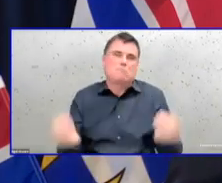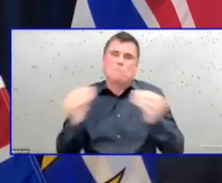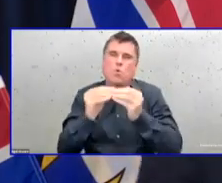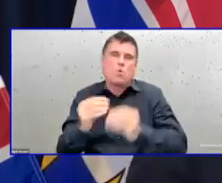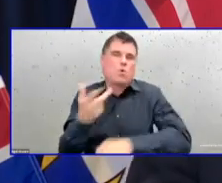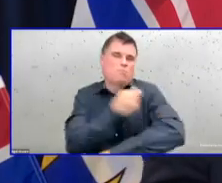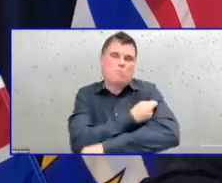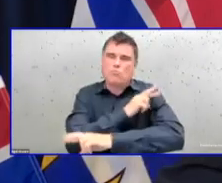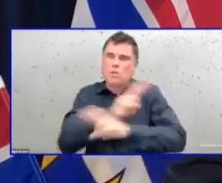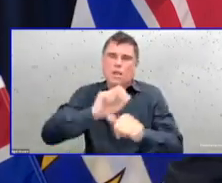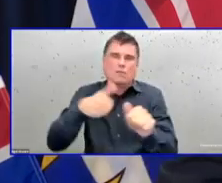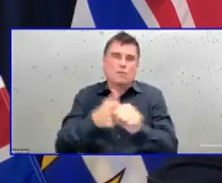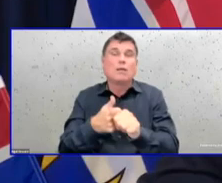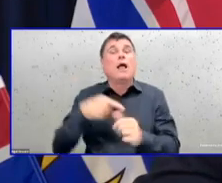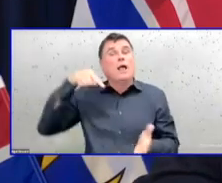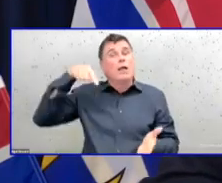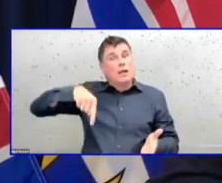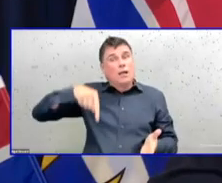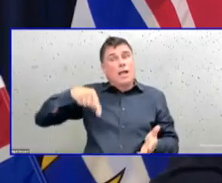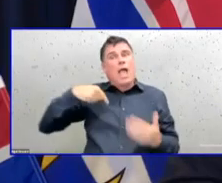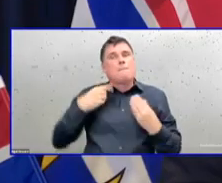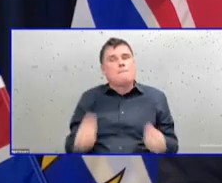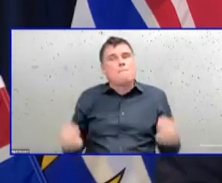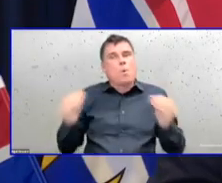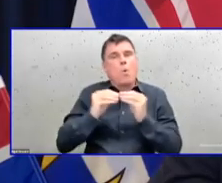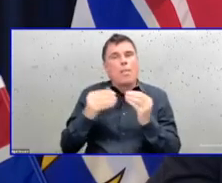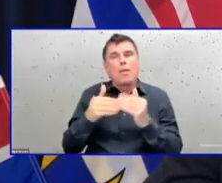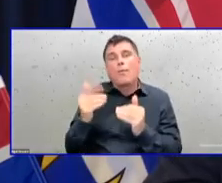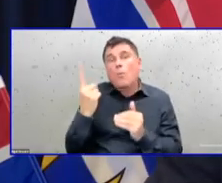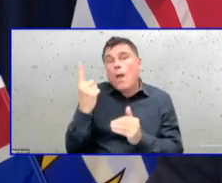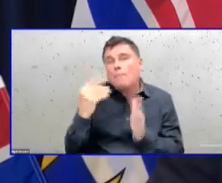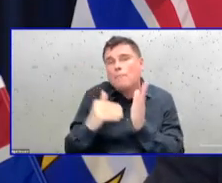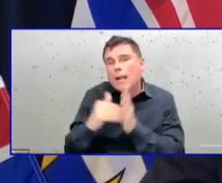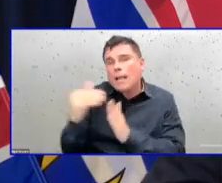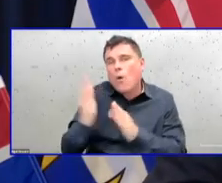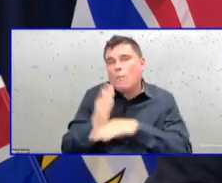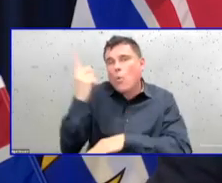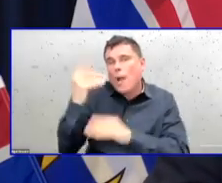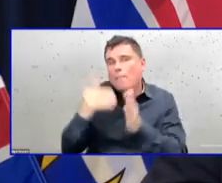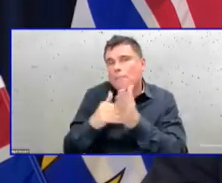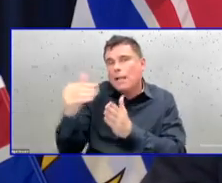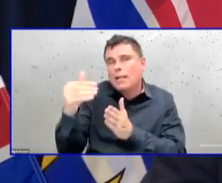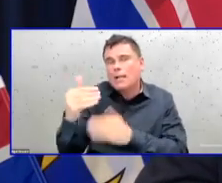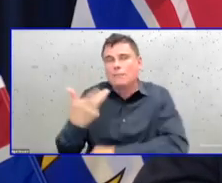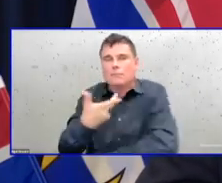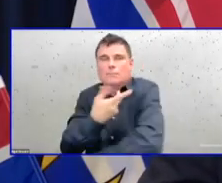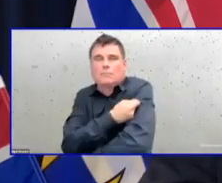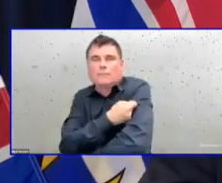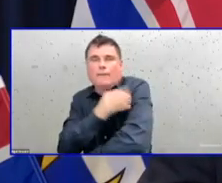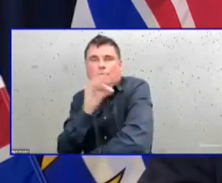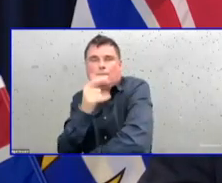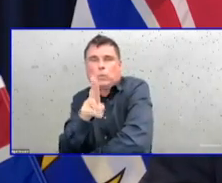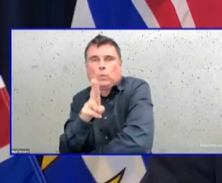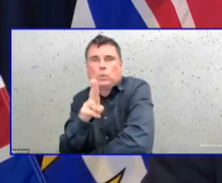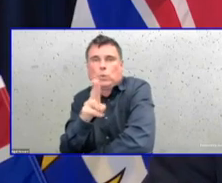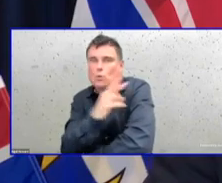should say, doses out there right now. So there's a lot of vaccine out there. And we have, we believe, more than